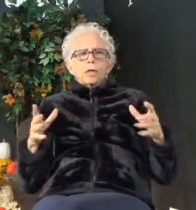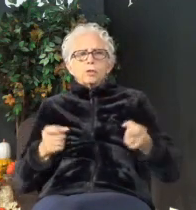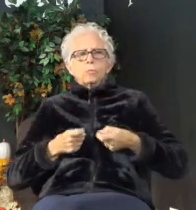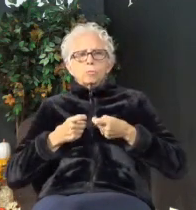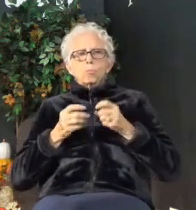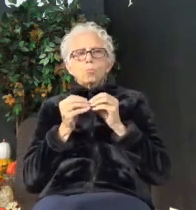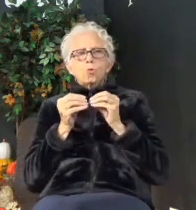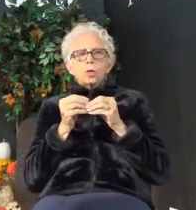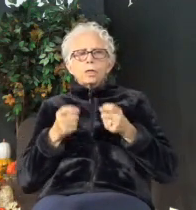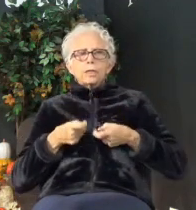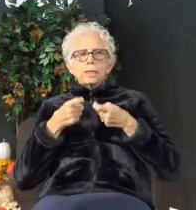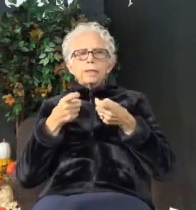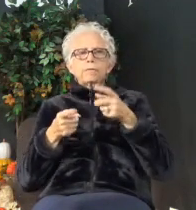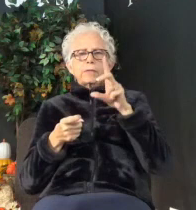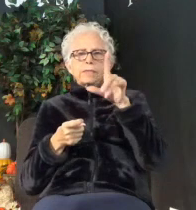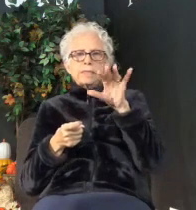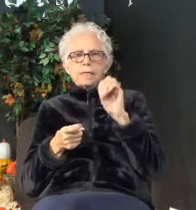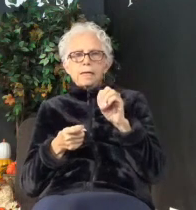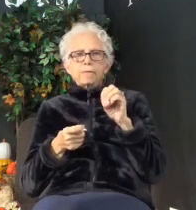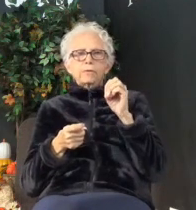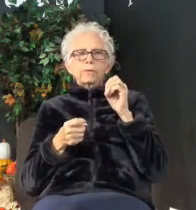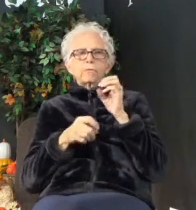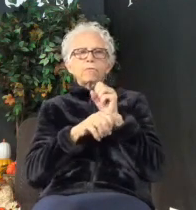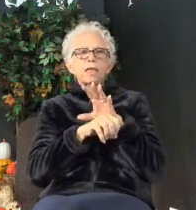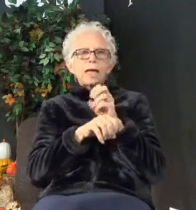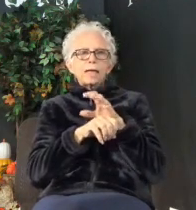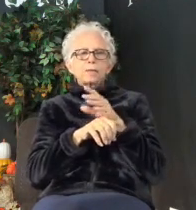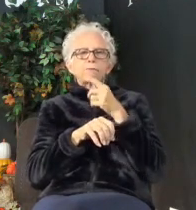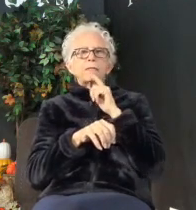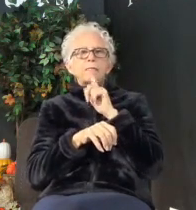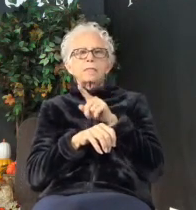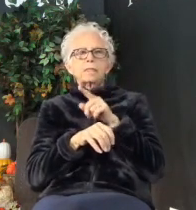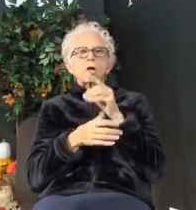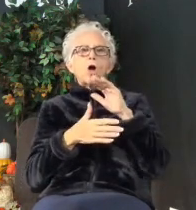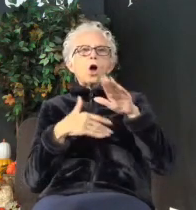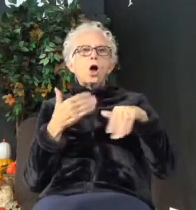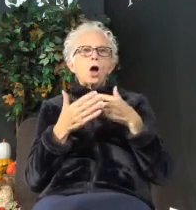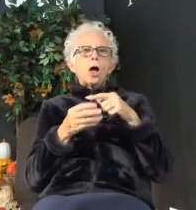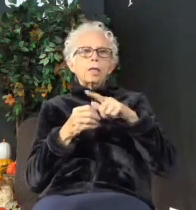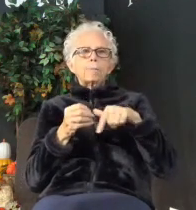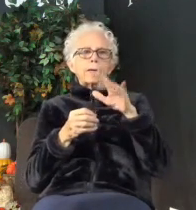is Dave Ramsey's philosophy. It's all about your heart.